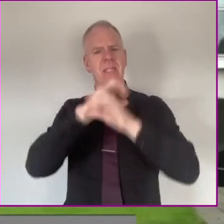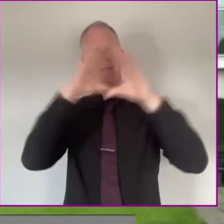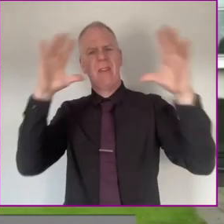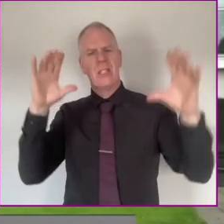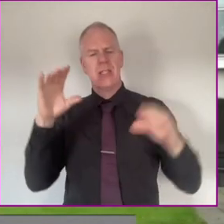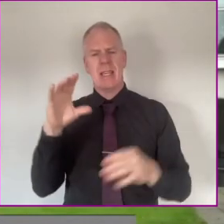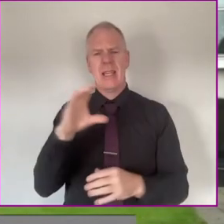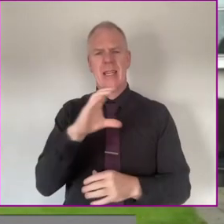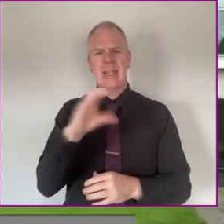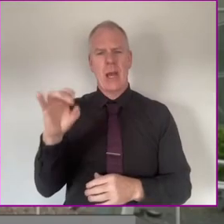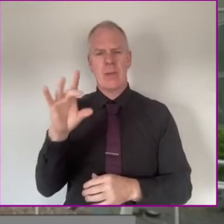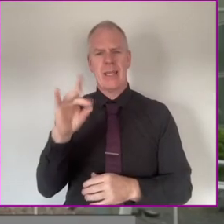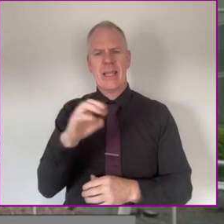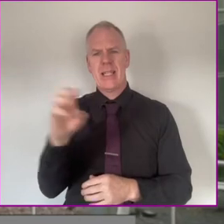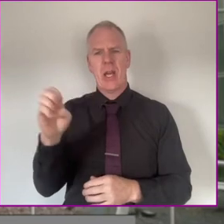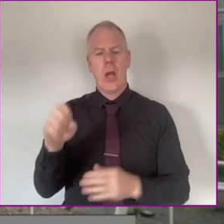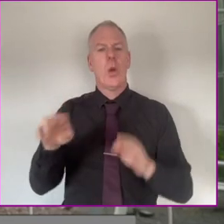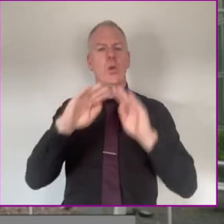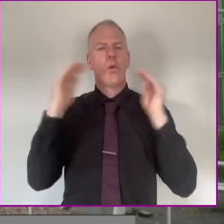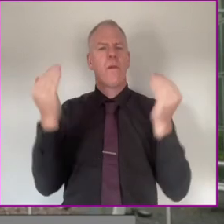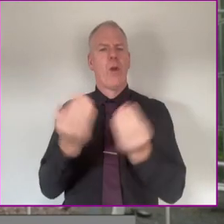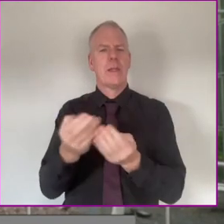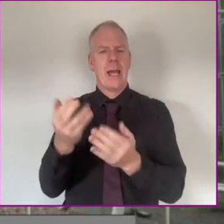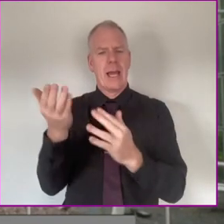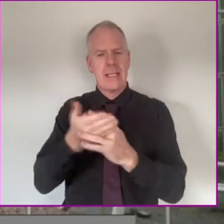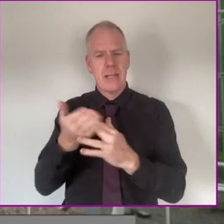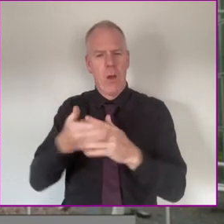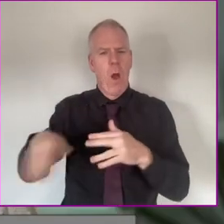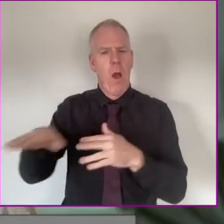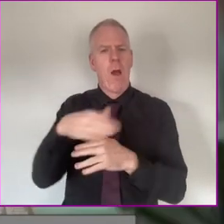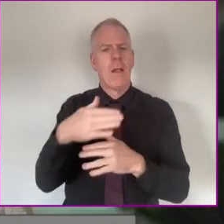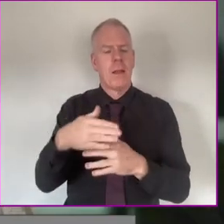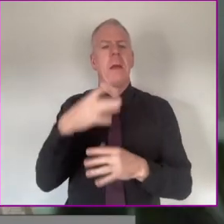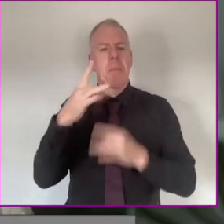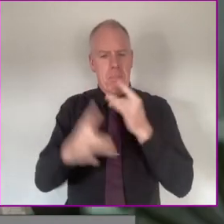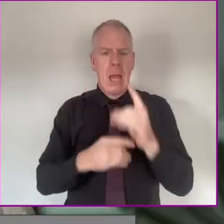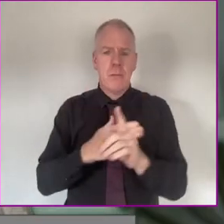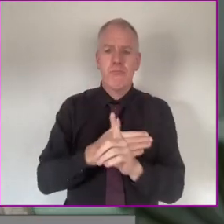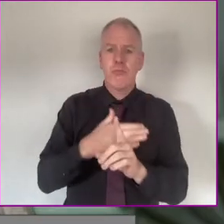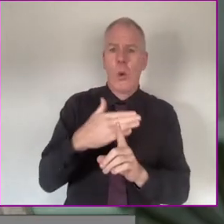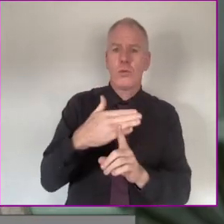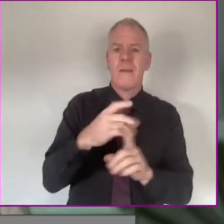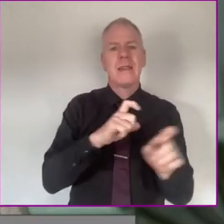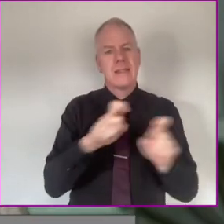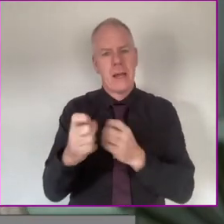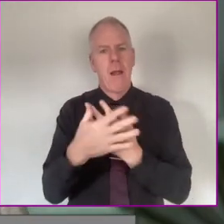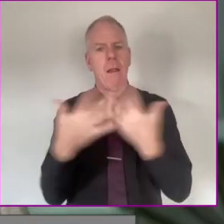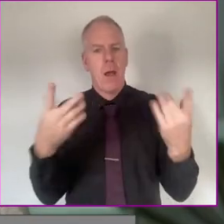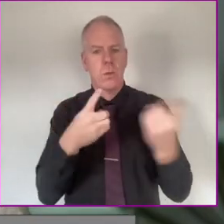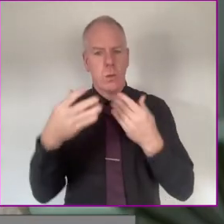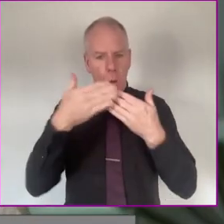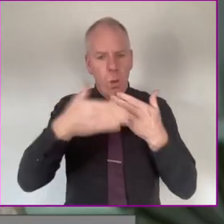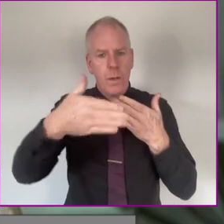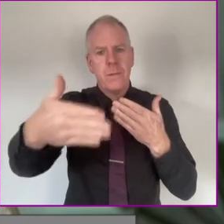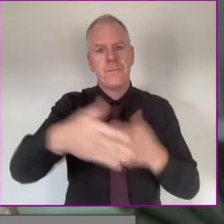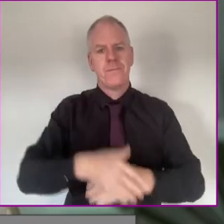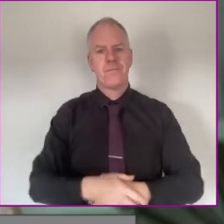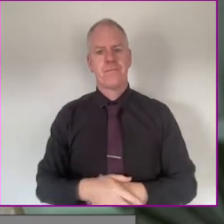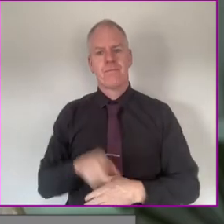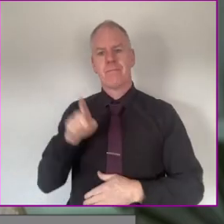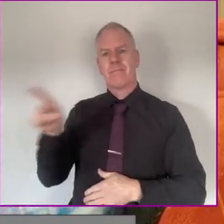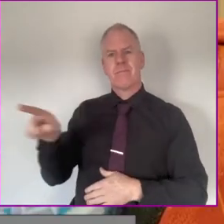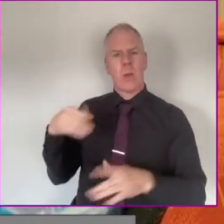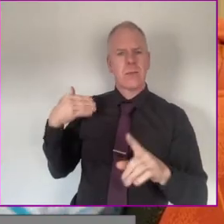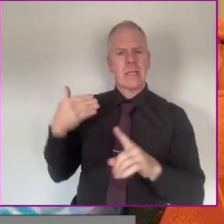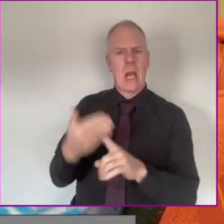Our vision is for County Kildare to be universally accessible to all. We've already made considerable progress, and we have lots more exciting plans